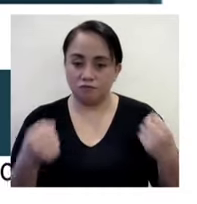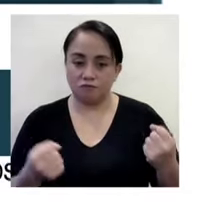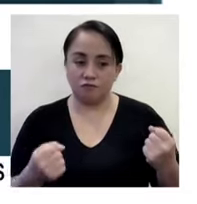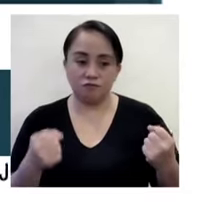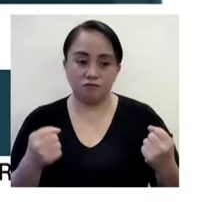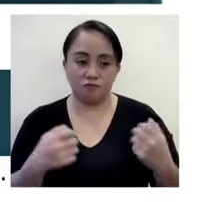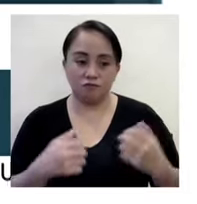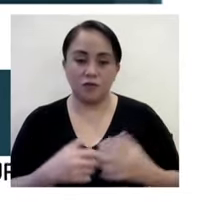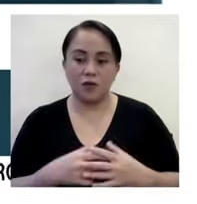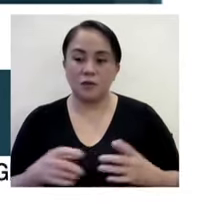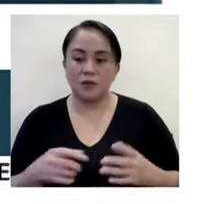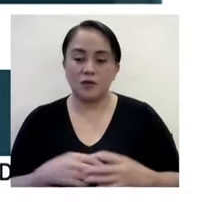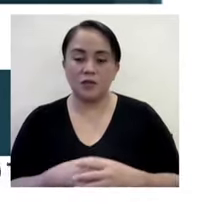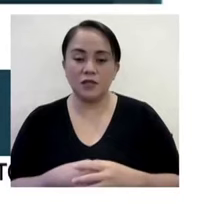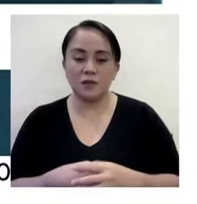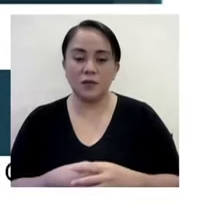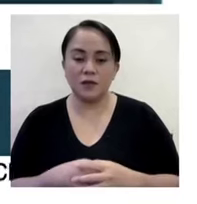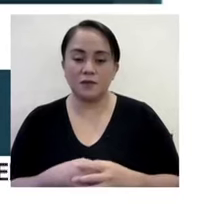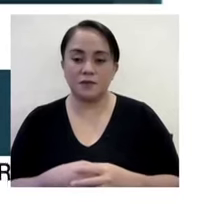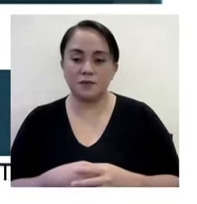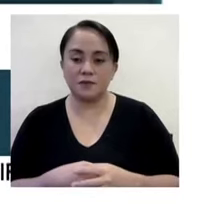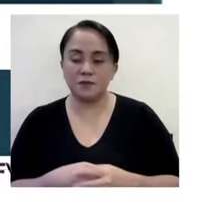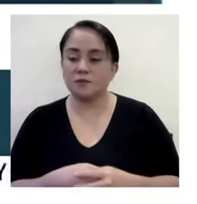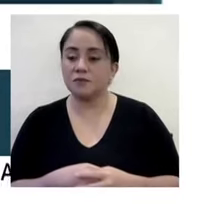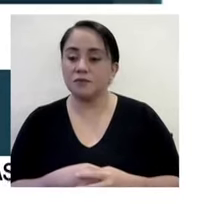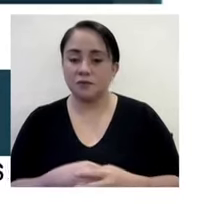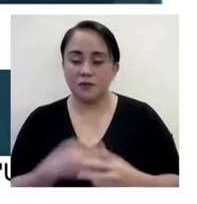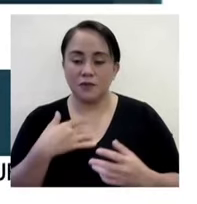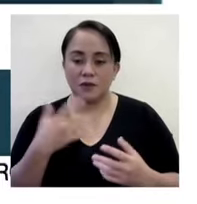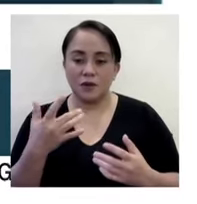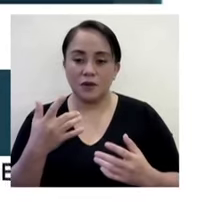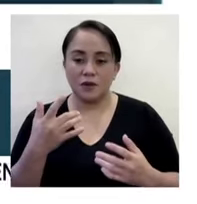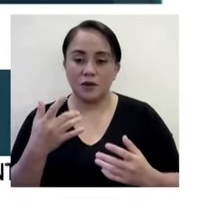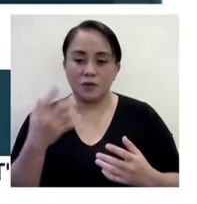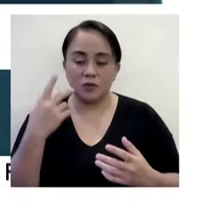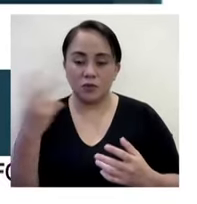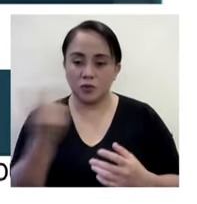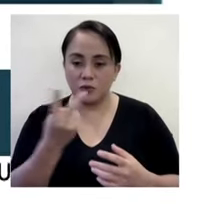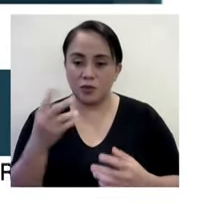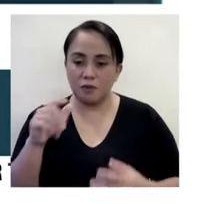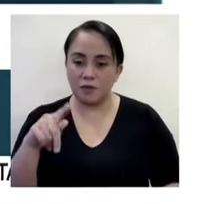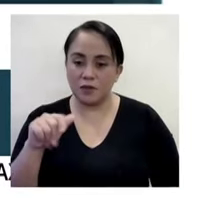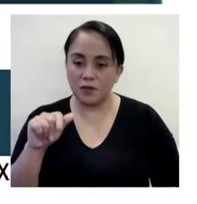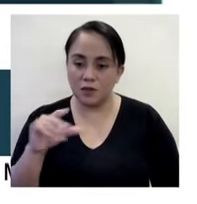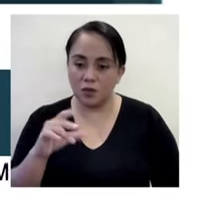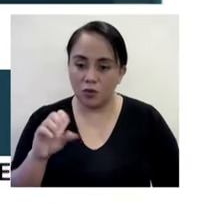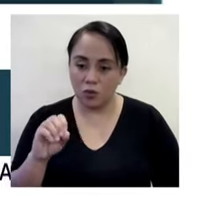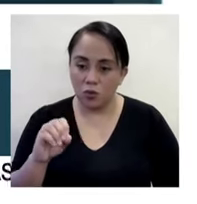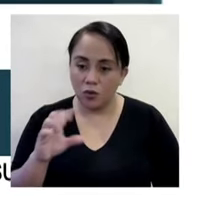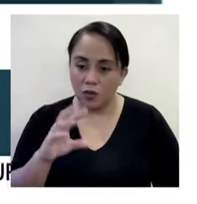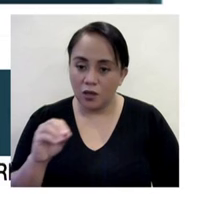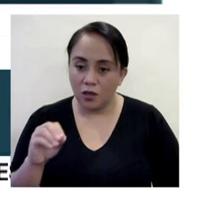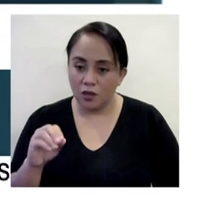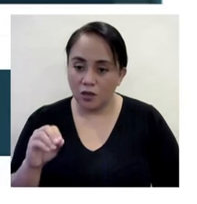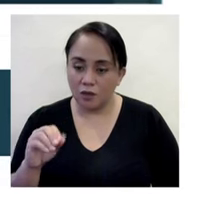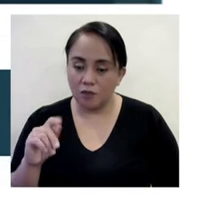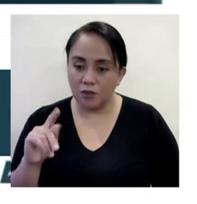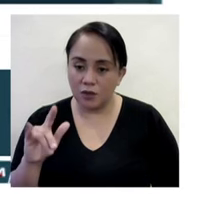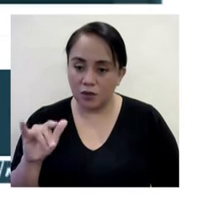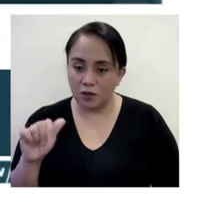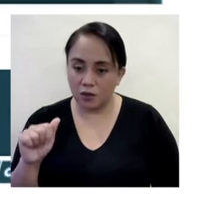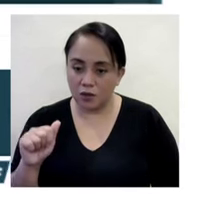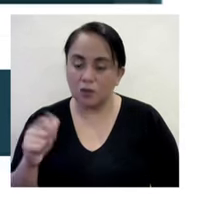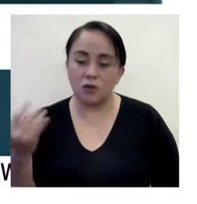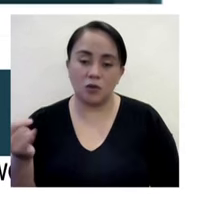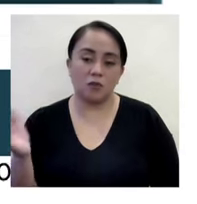But as far as missing Filipinos are concerned, there were only the two of them, Pacheco and Babadilla. And now they're back with